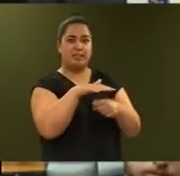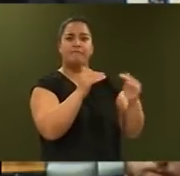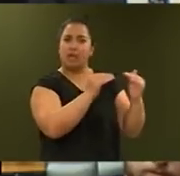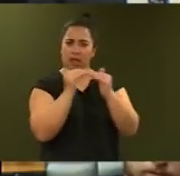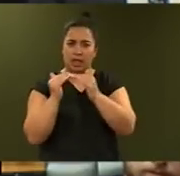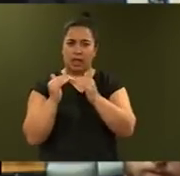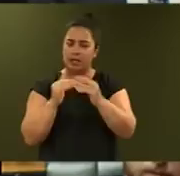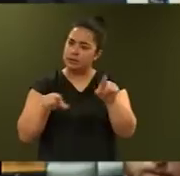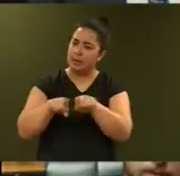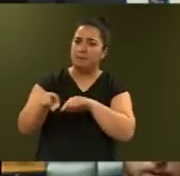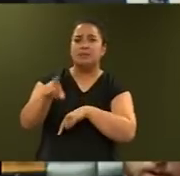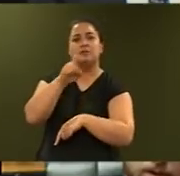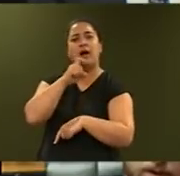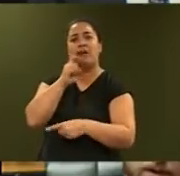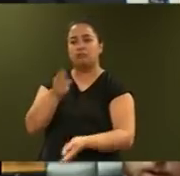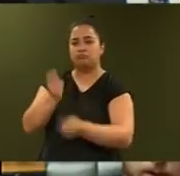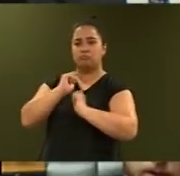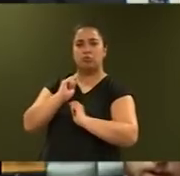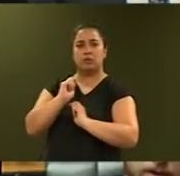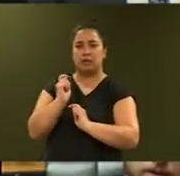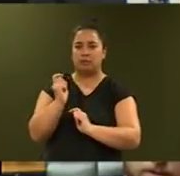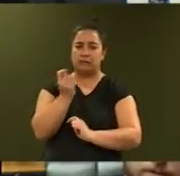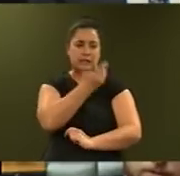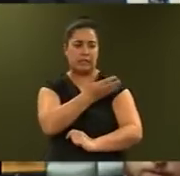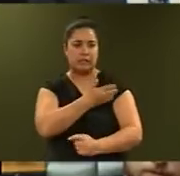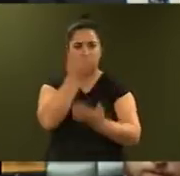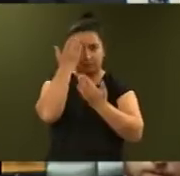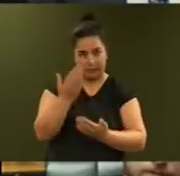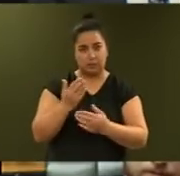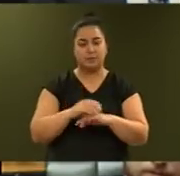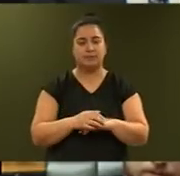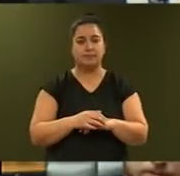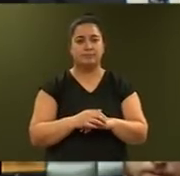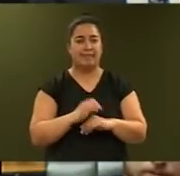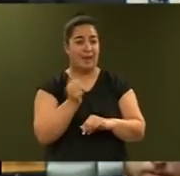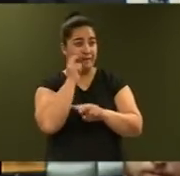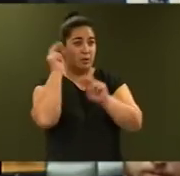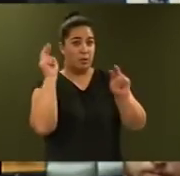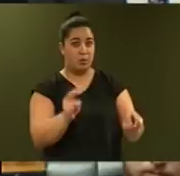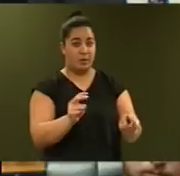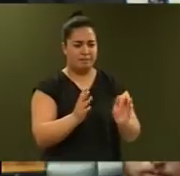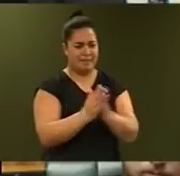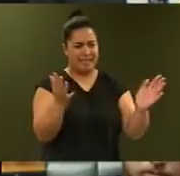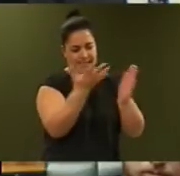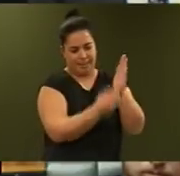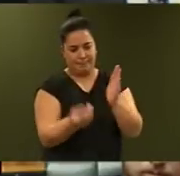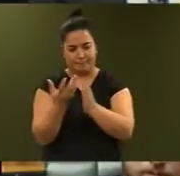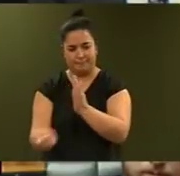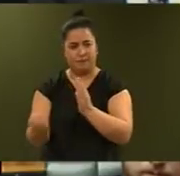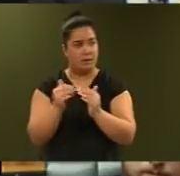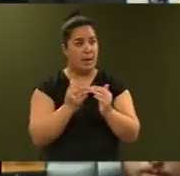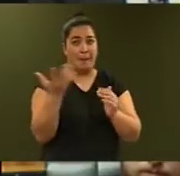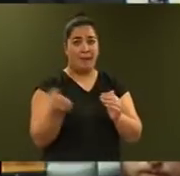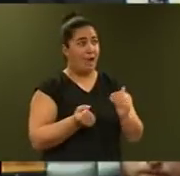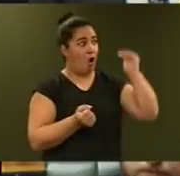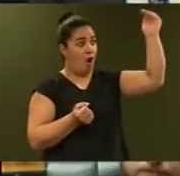are treated with dignity and respect. It is our view that the growing gap between the highest and lowest paid